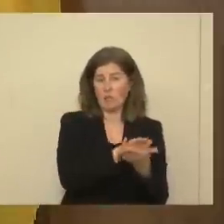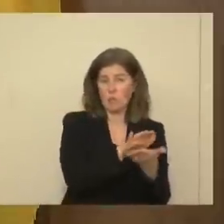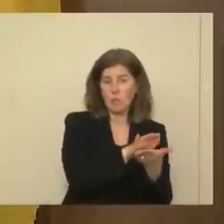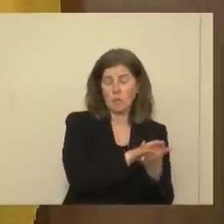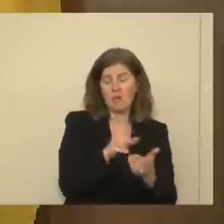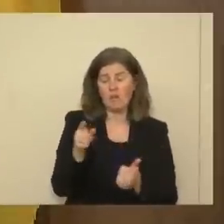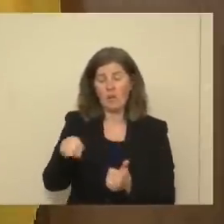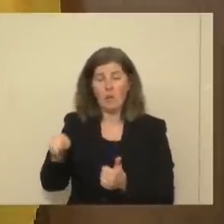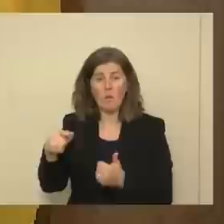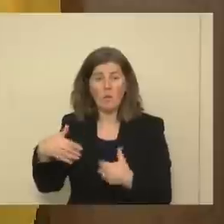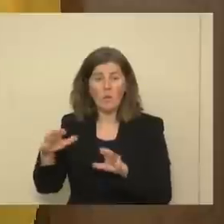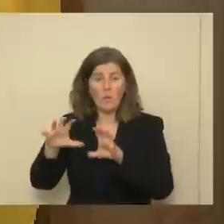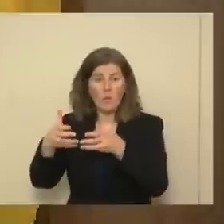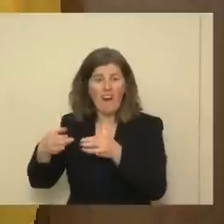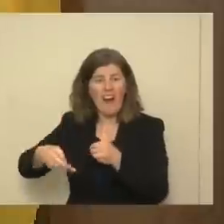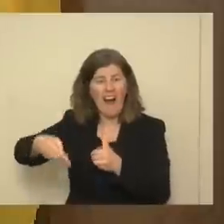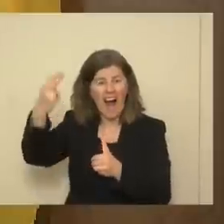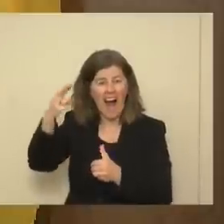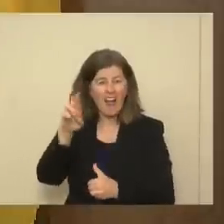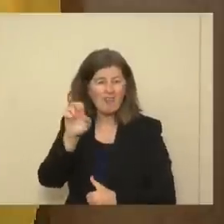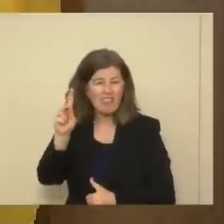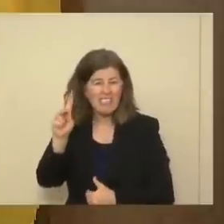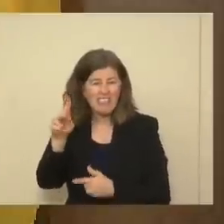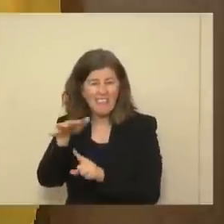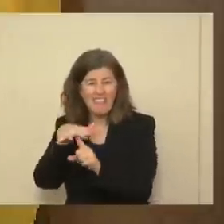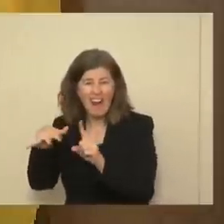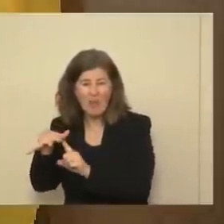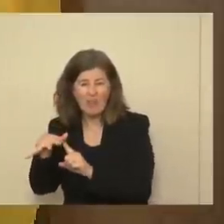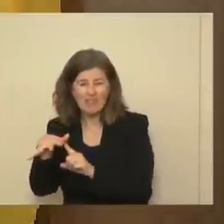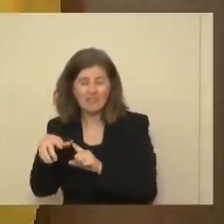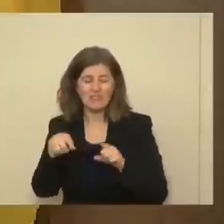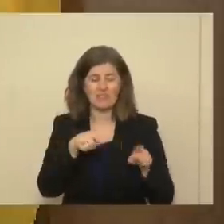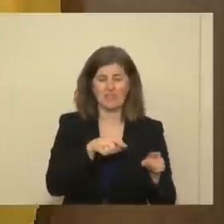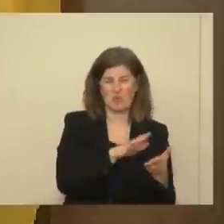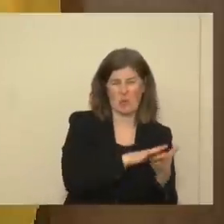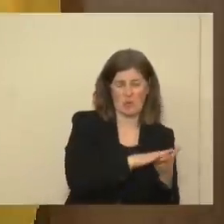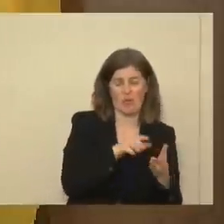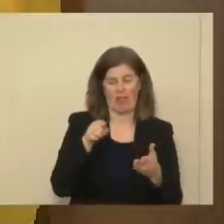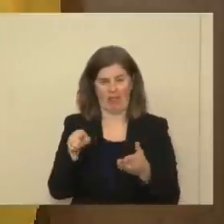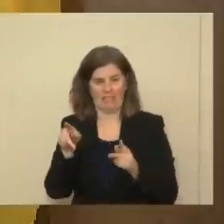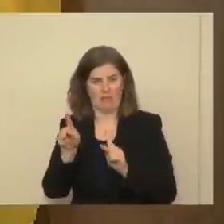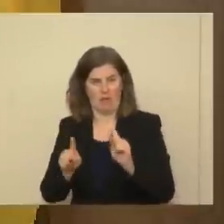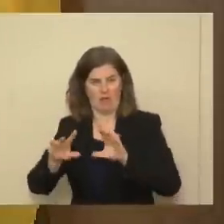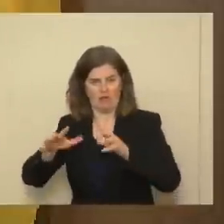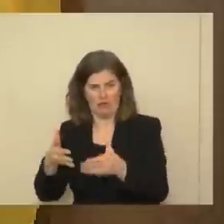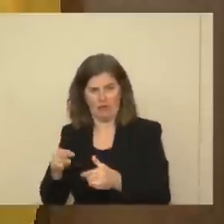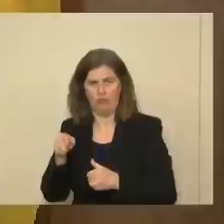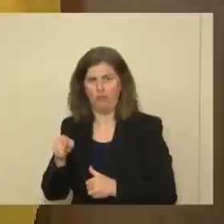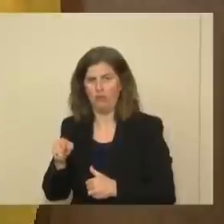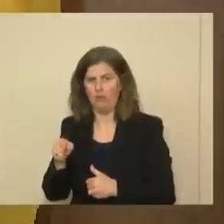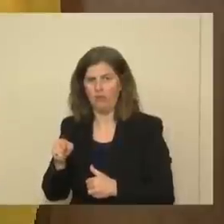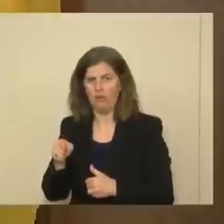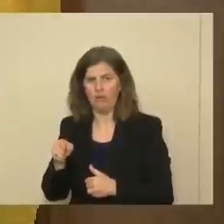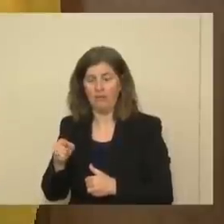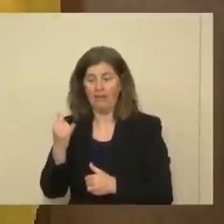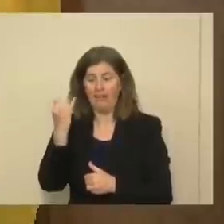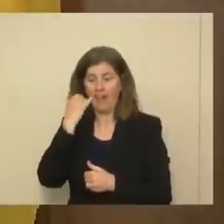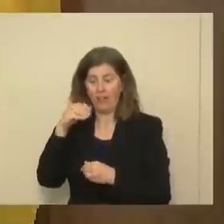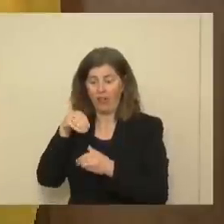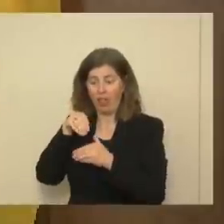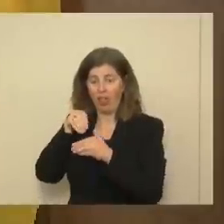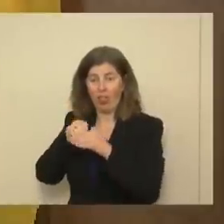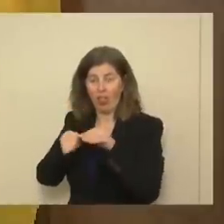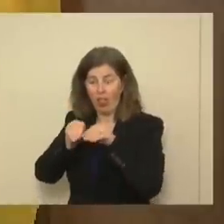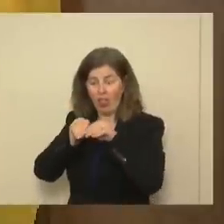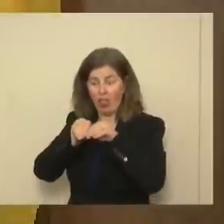These are high-risk environments, and unlike schools, this is a population where you can't contain once it's in very